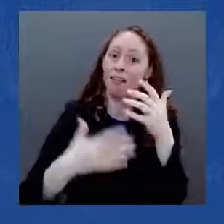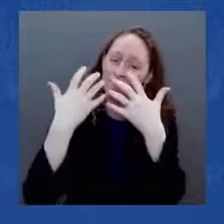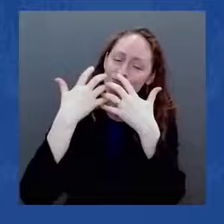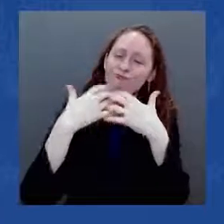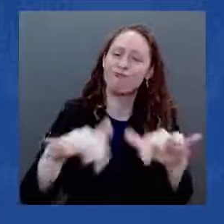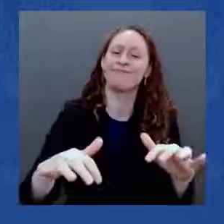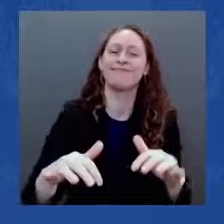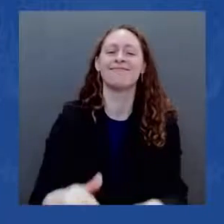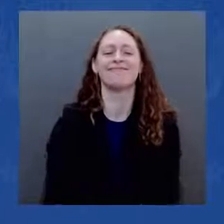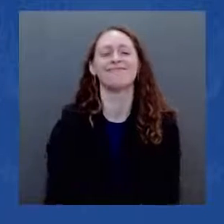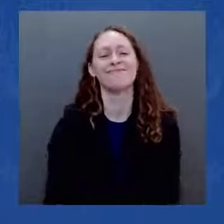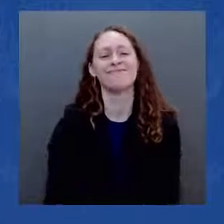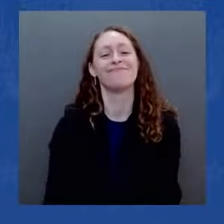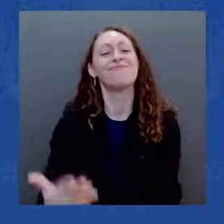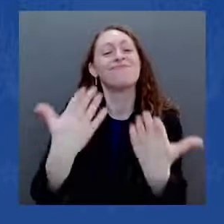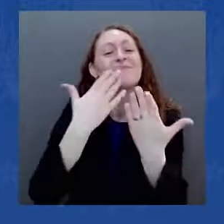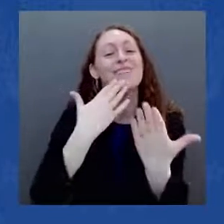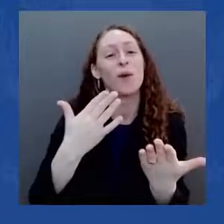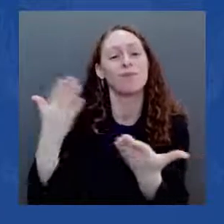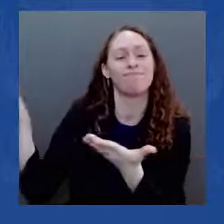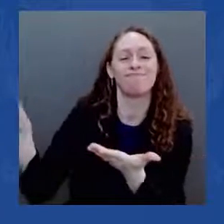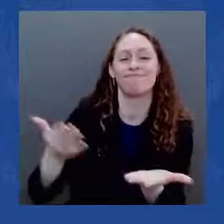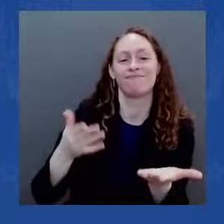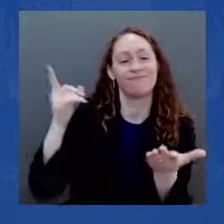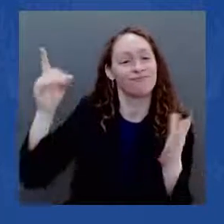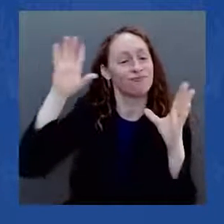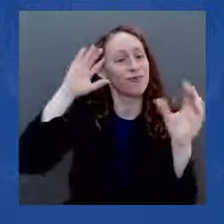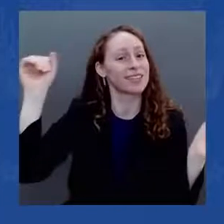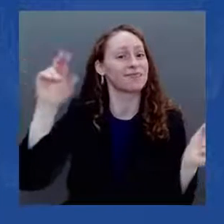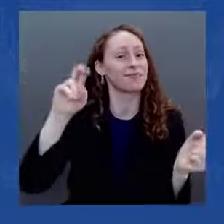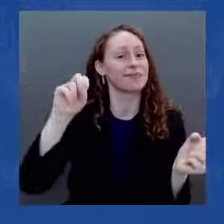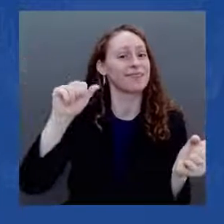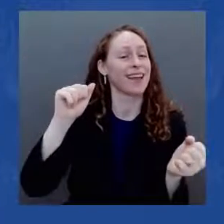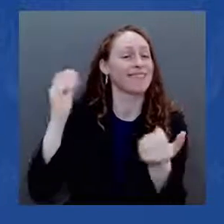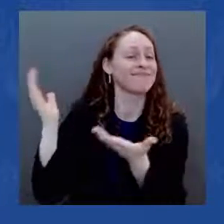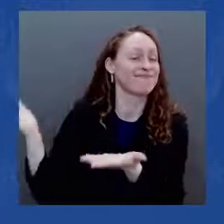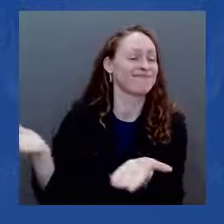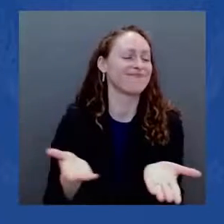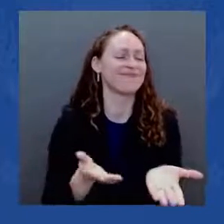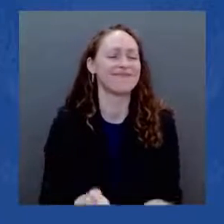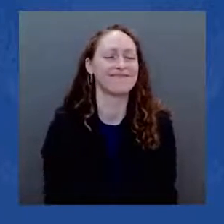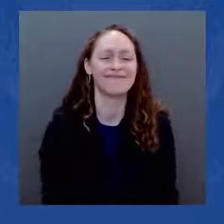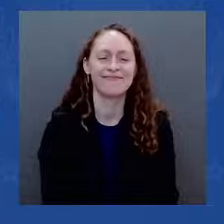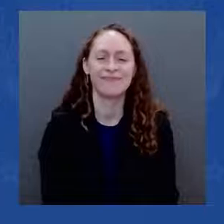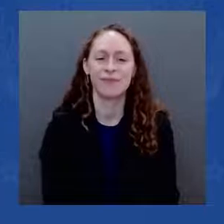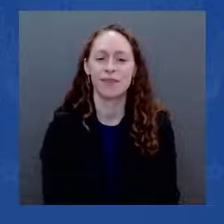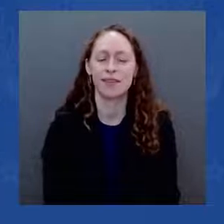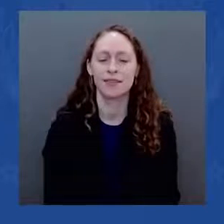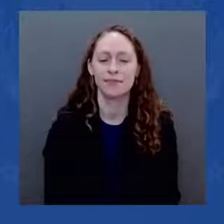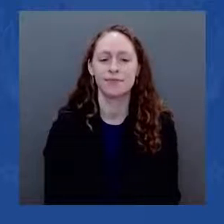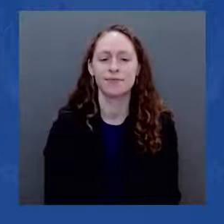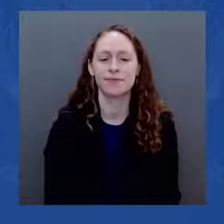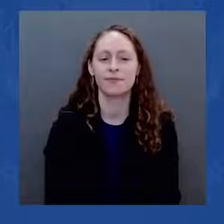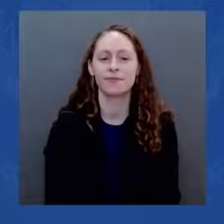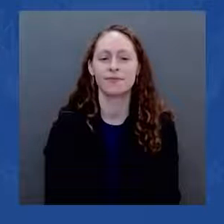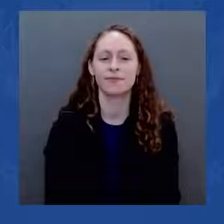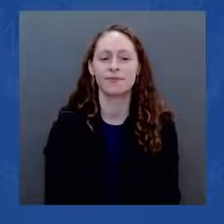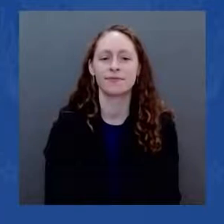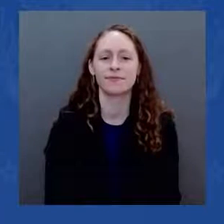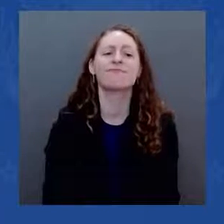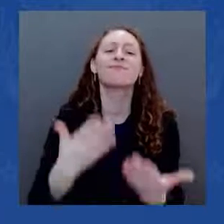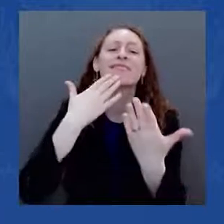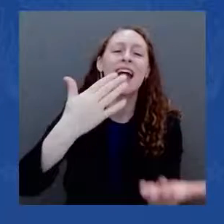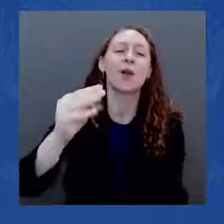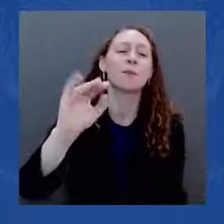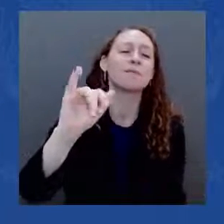Well, thank you very much, Mitch. It is, there's a lot of talk about disappointments and things